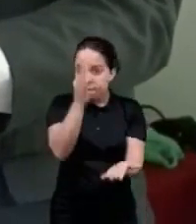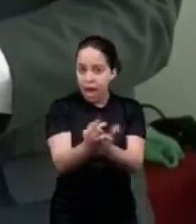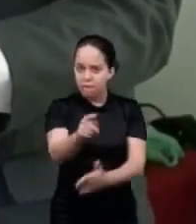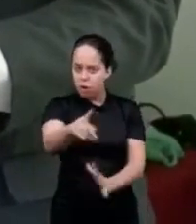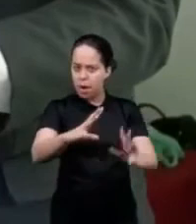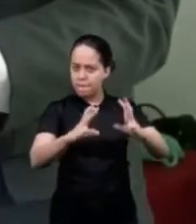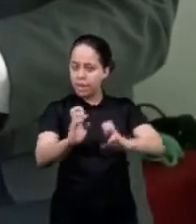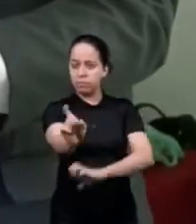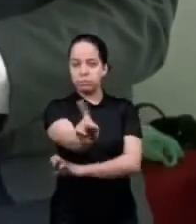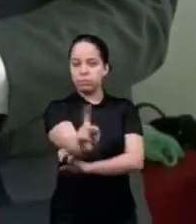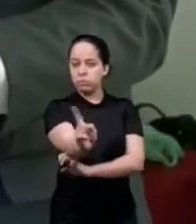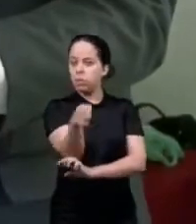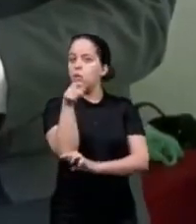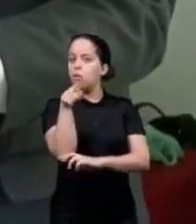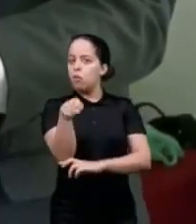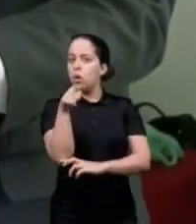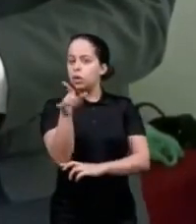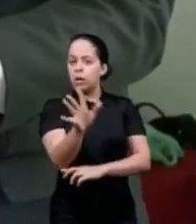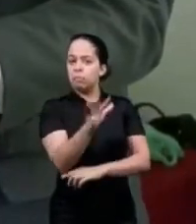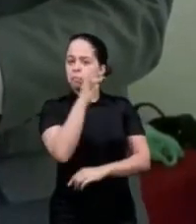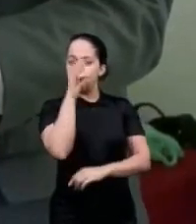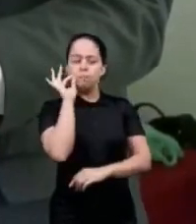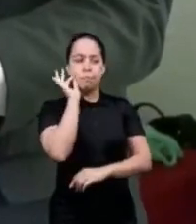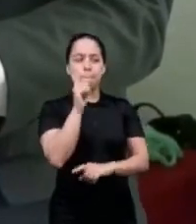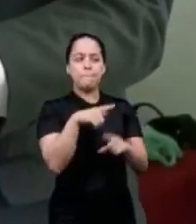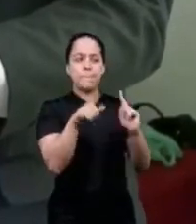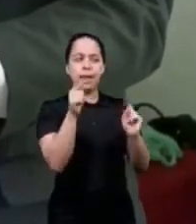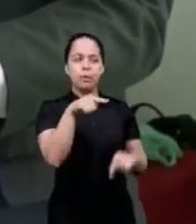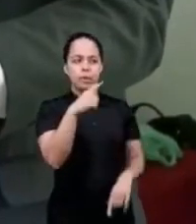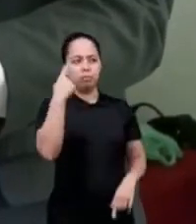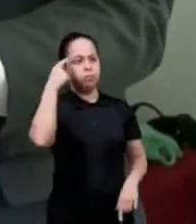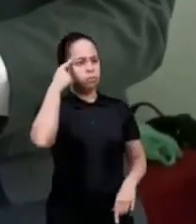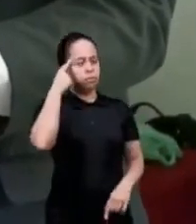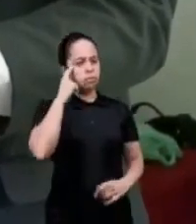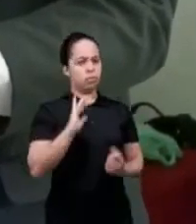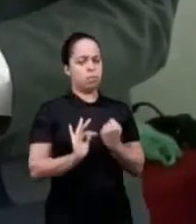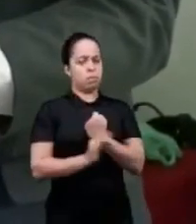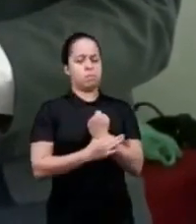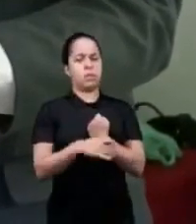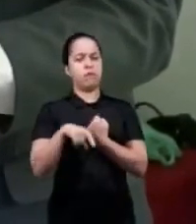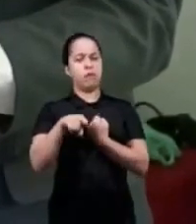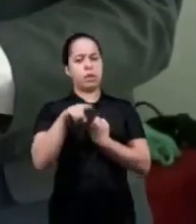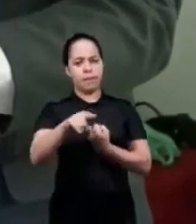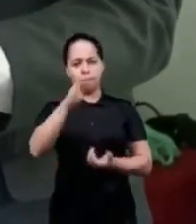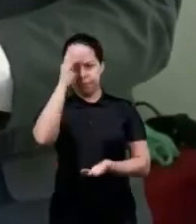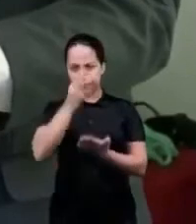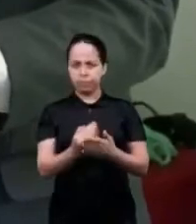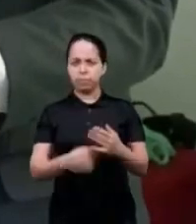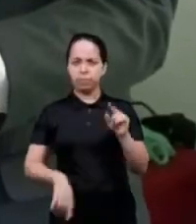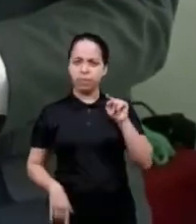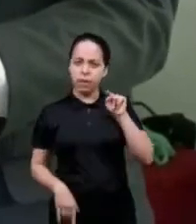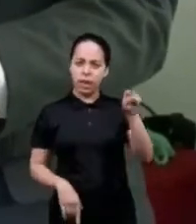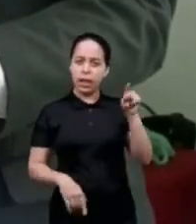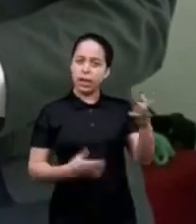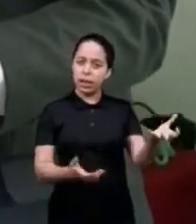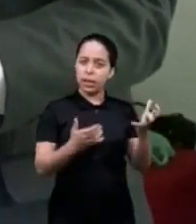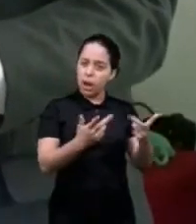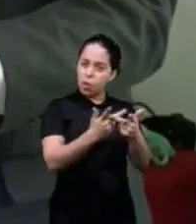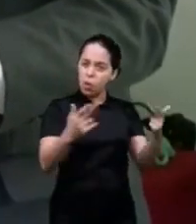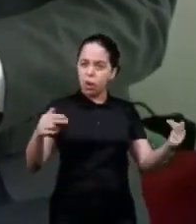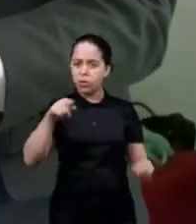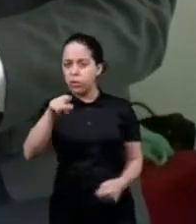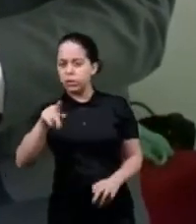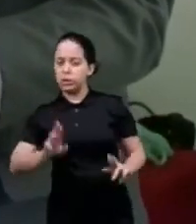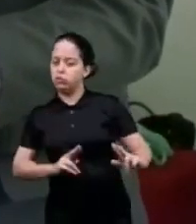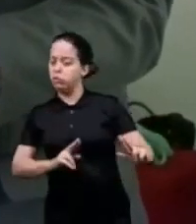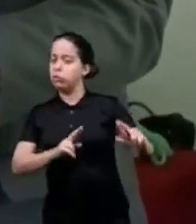him you have to have a defense they're on one side and they're they're speaking of a lemon you're